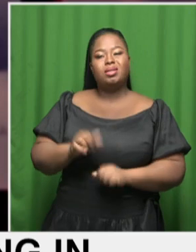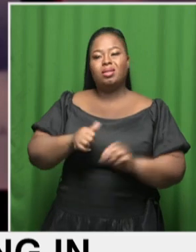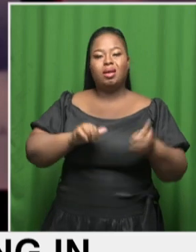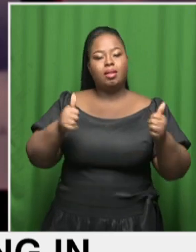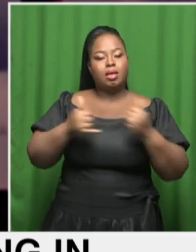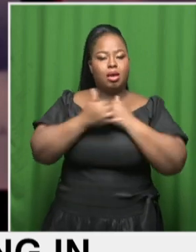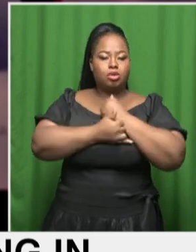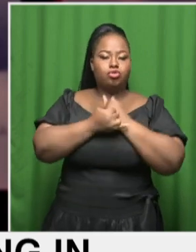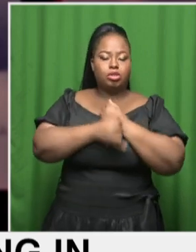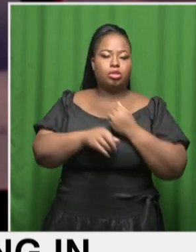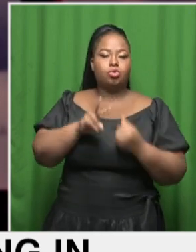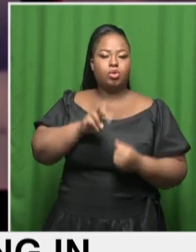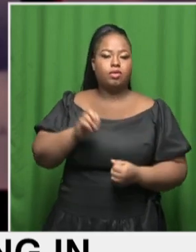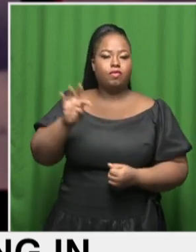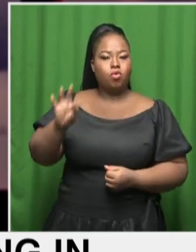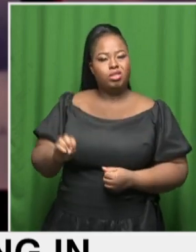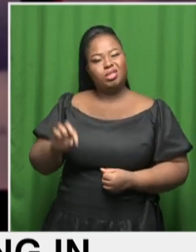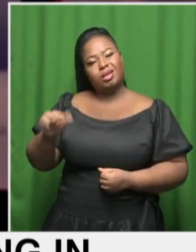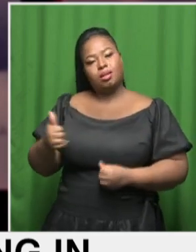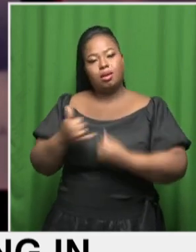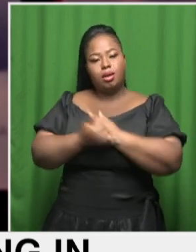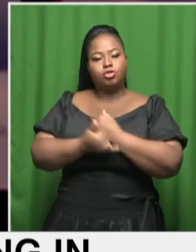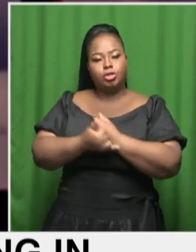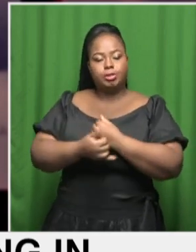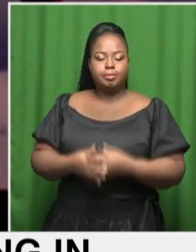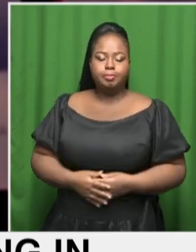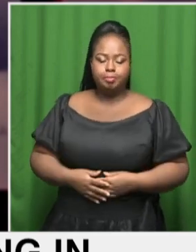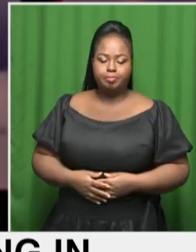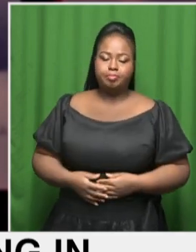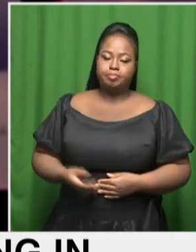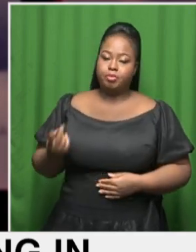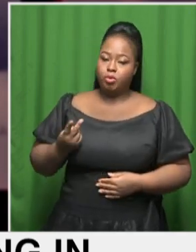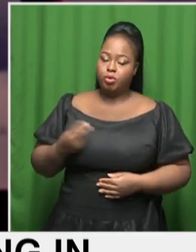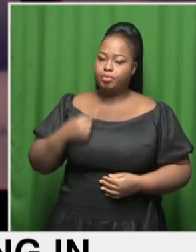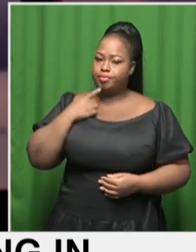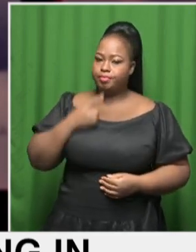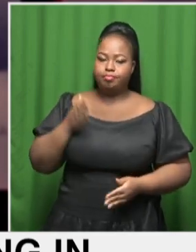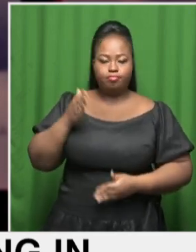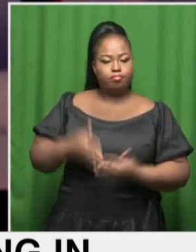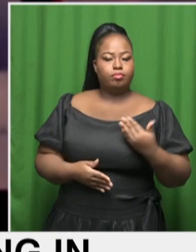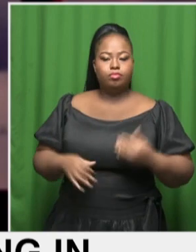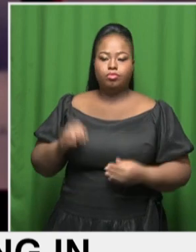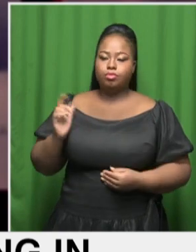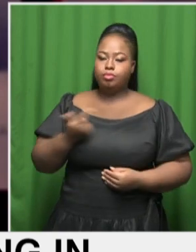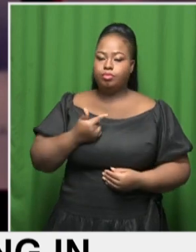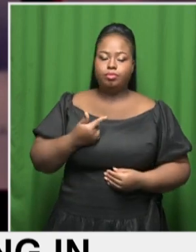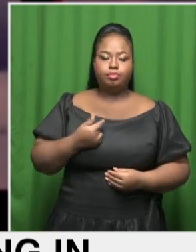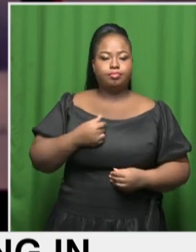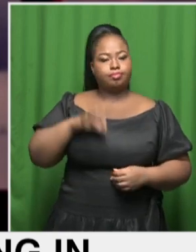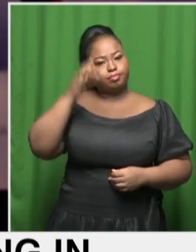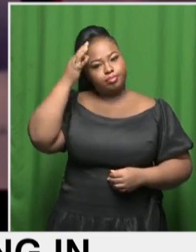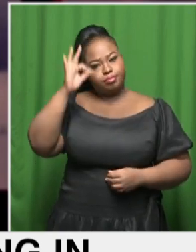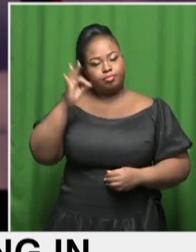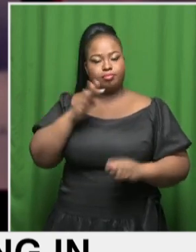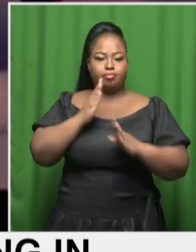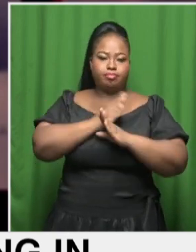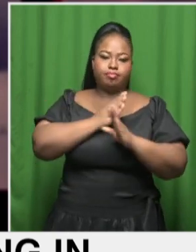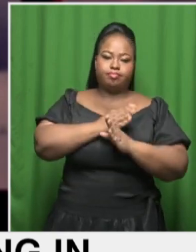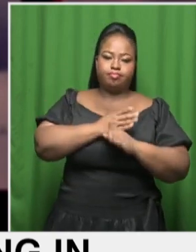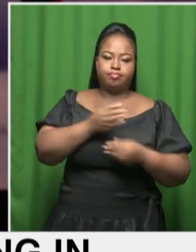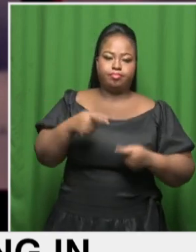and by 2040 in others. Guterres again called for the ending of all public and private funding of coal